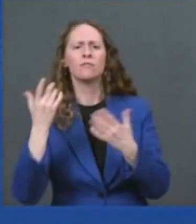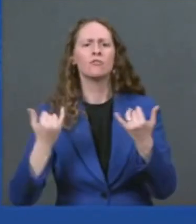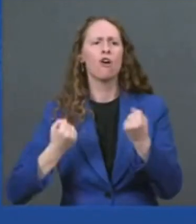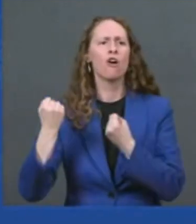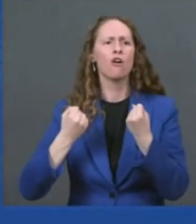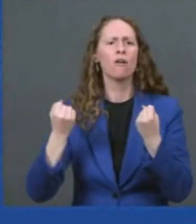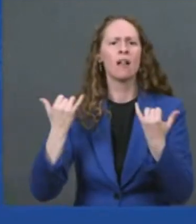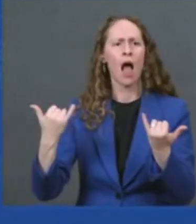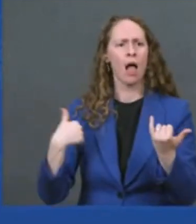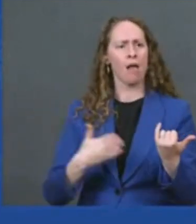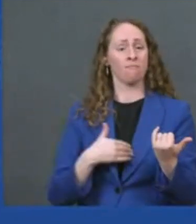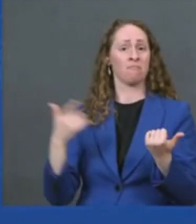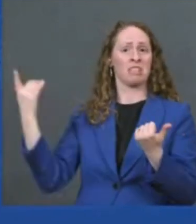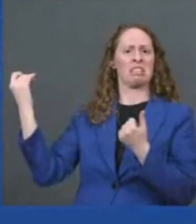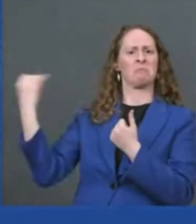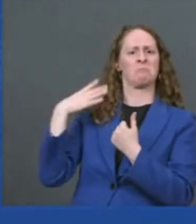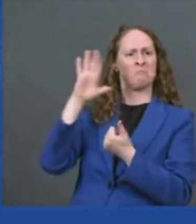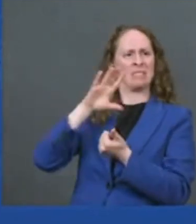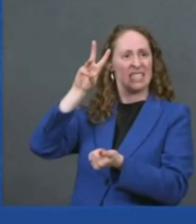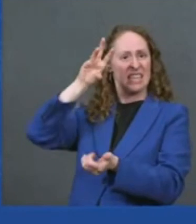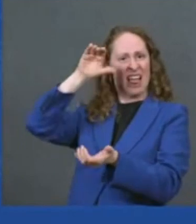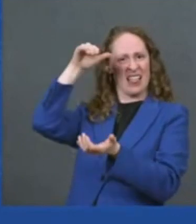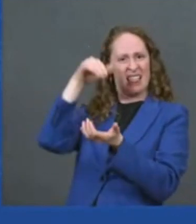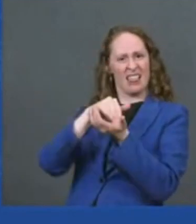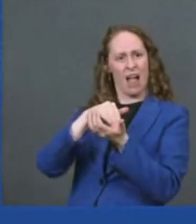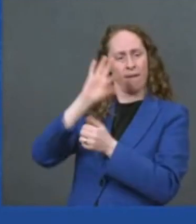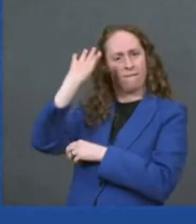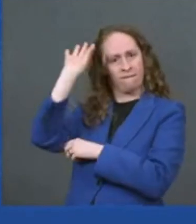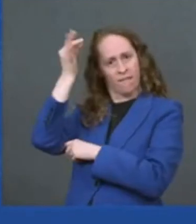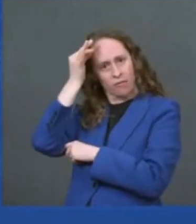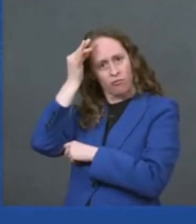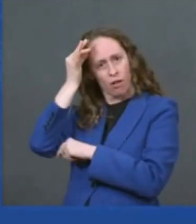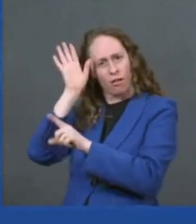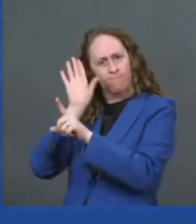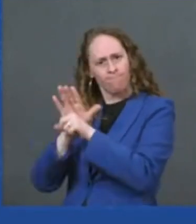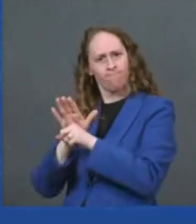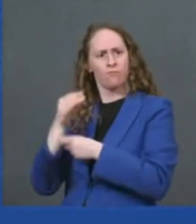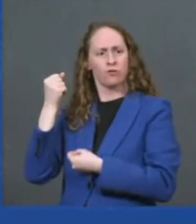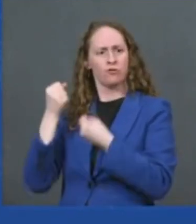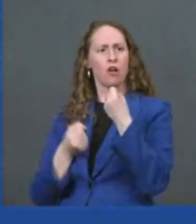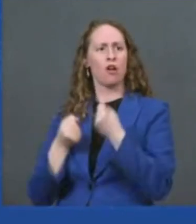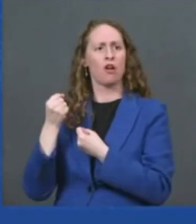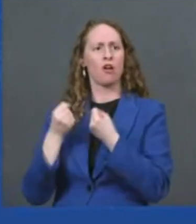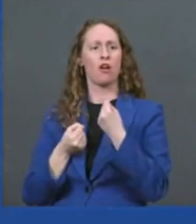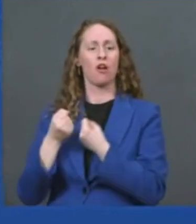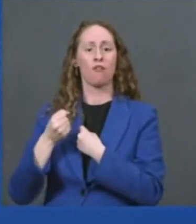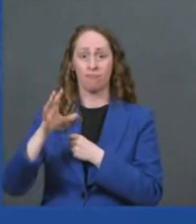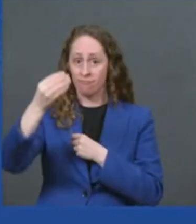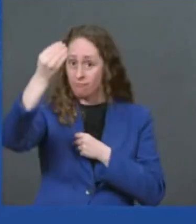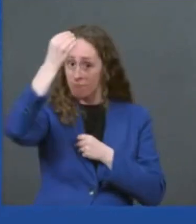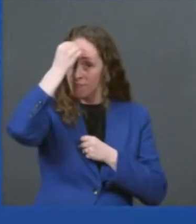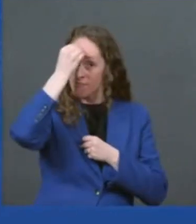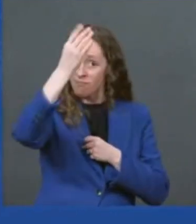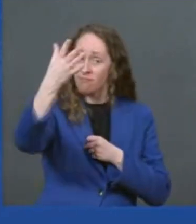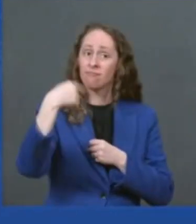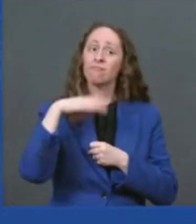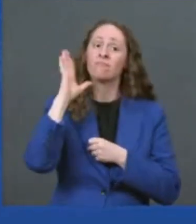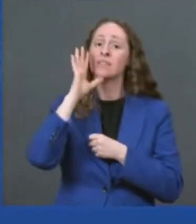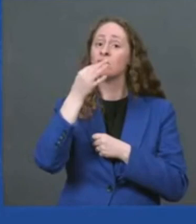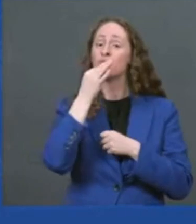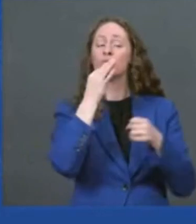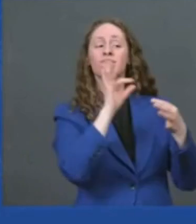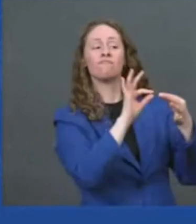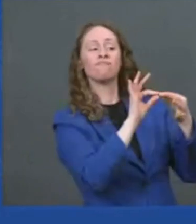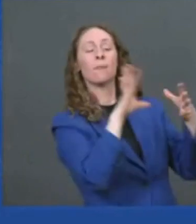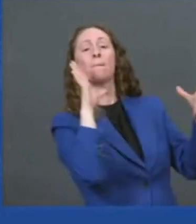that we the federal government owns they're going to all end up being electric vehicles electric vehicles that's what it means to